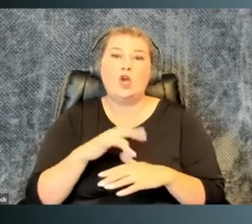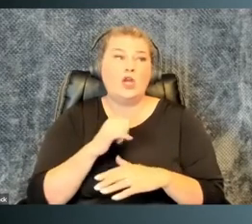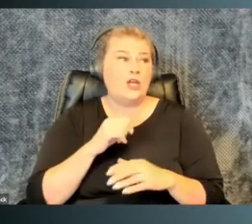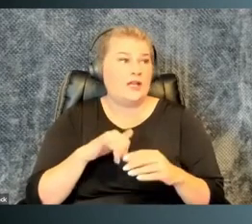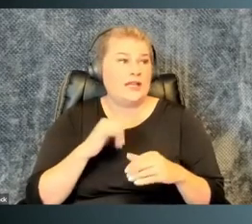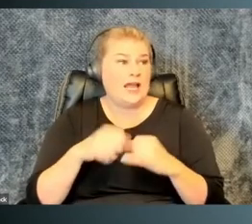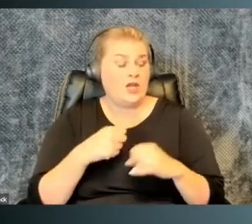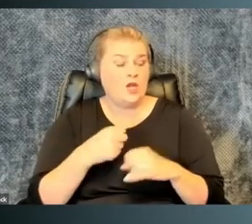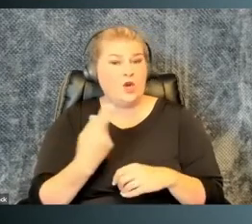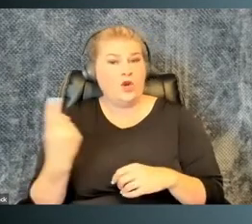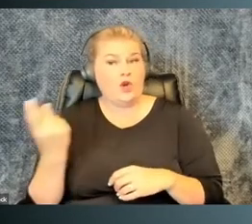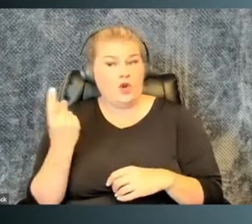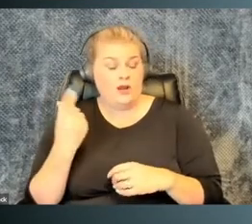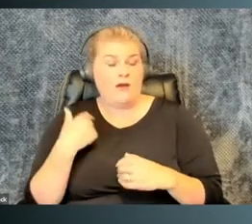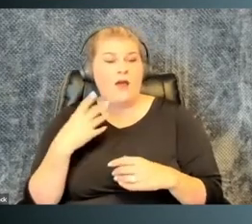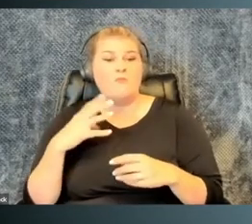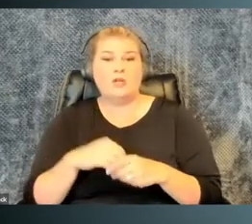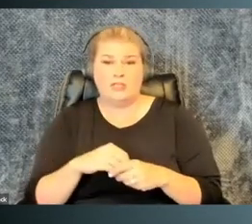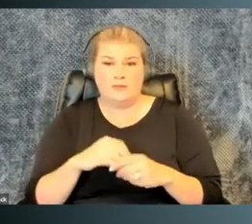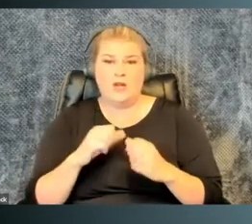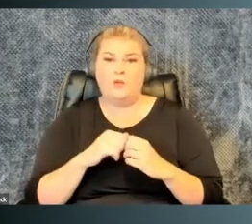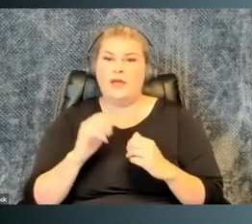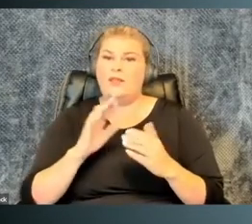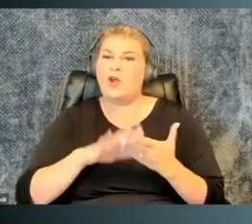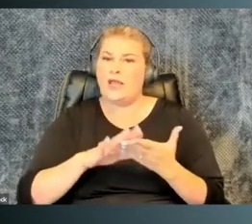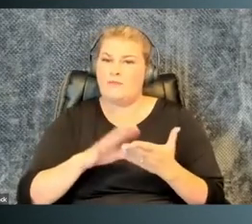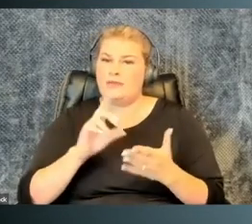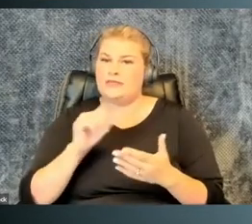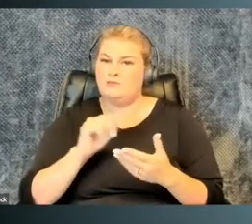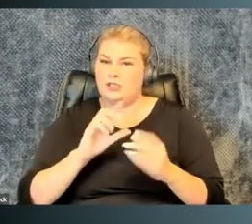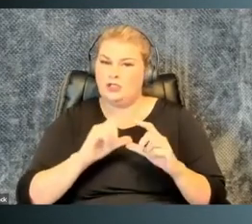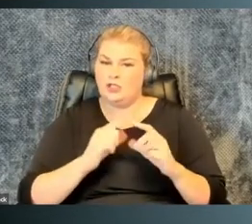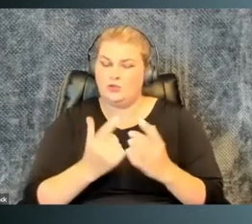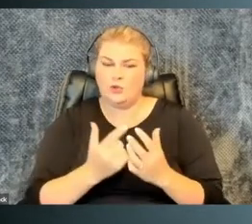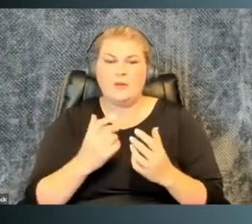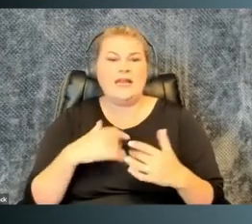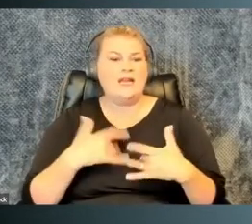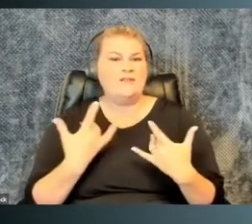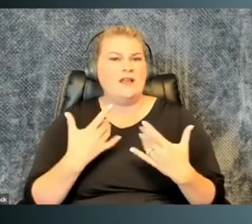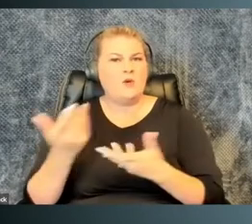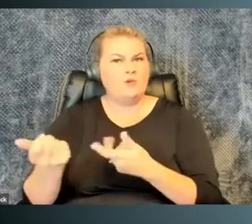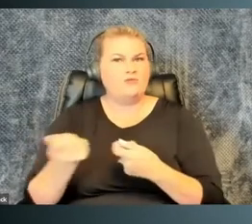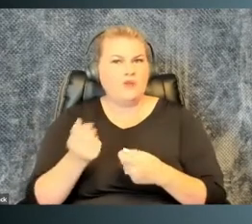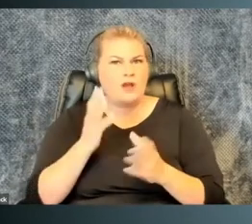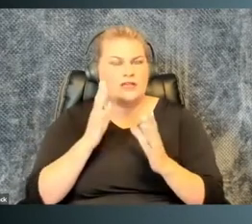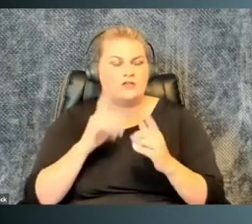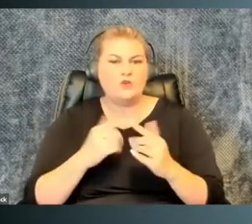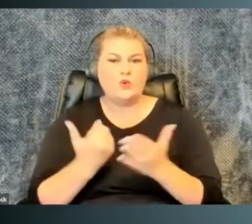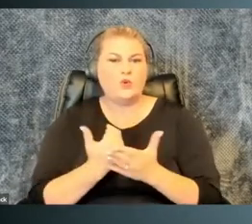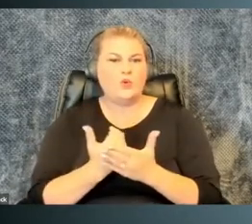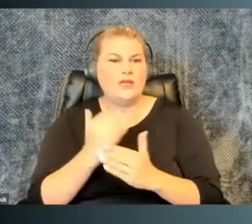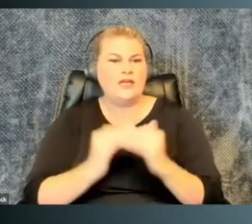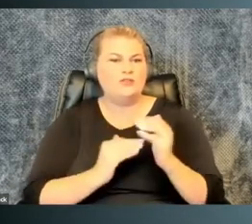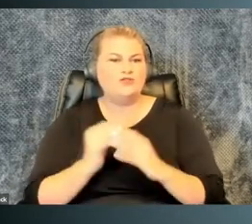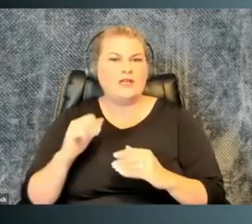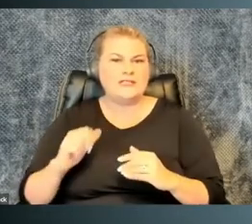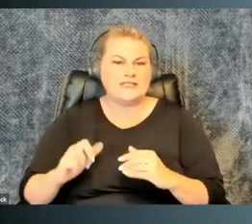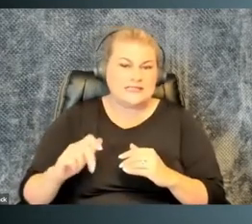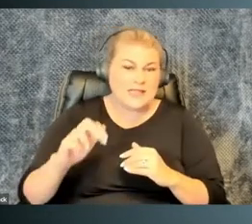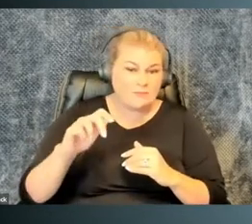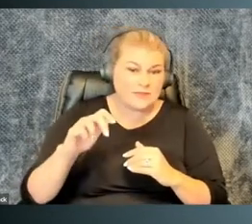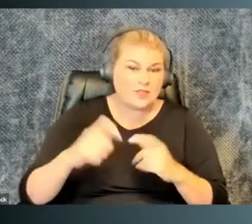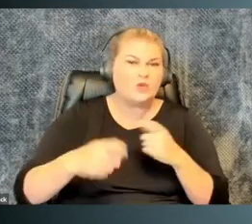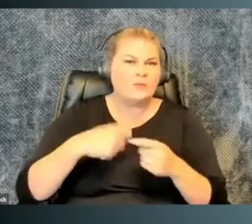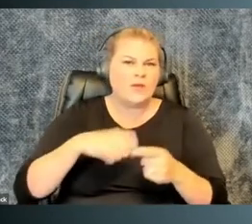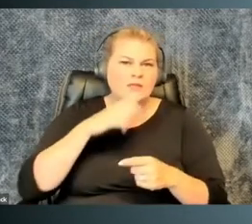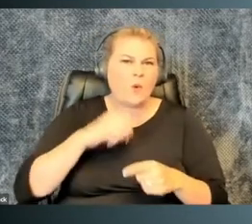And earlier in that year, Dr. Swantek and I had participated together with our campus disability group in an event to withdraw attention to